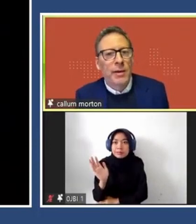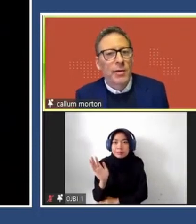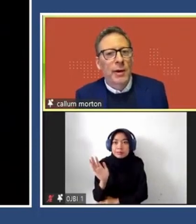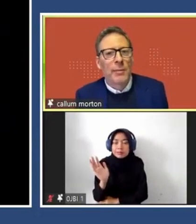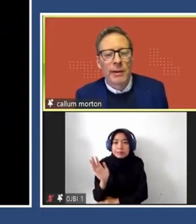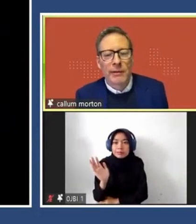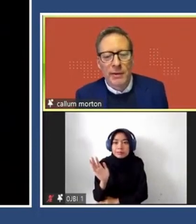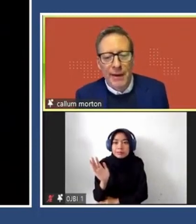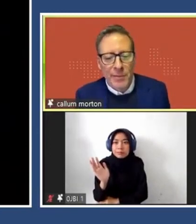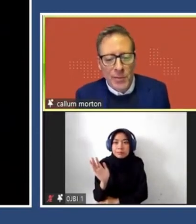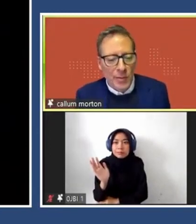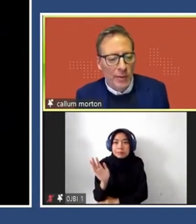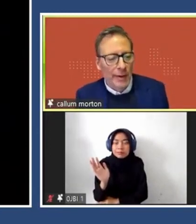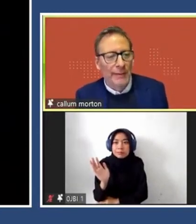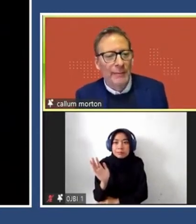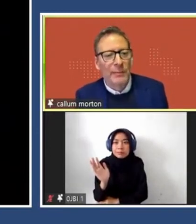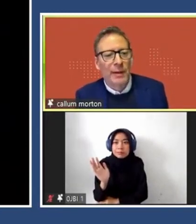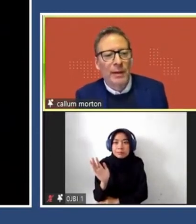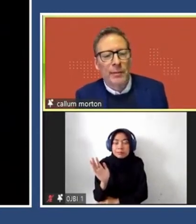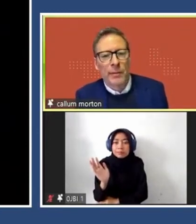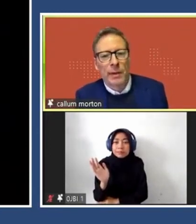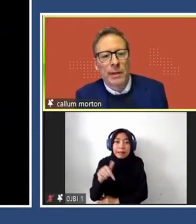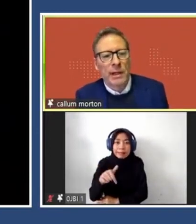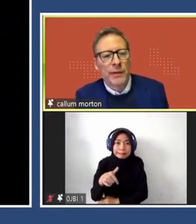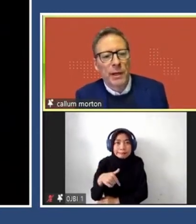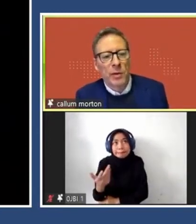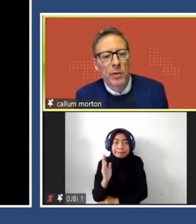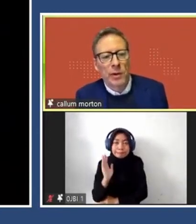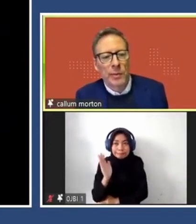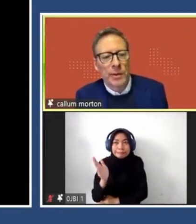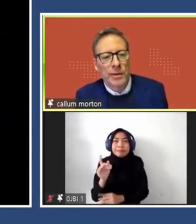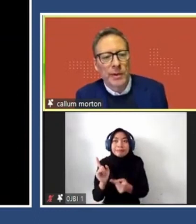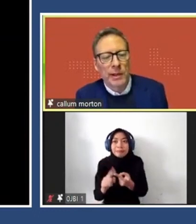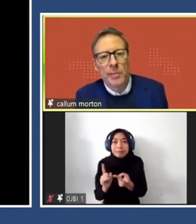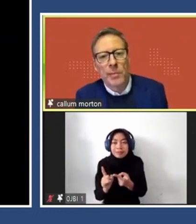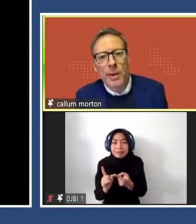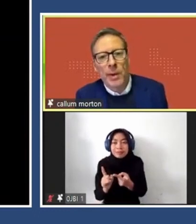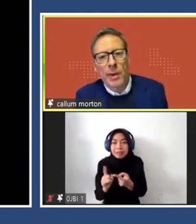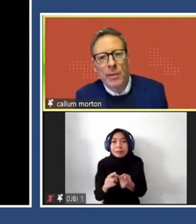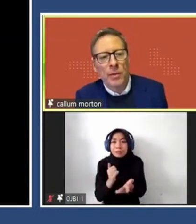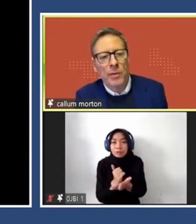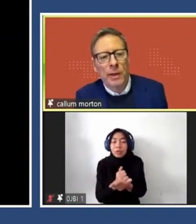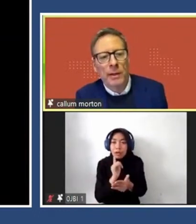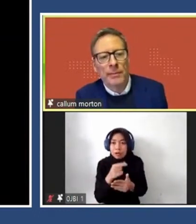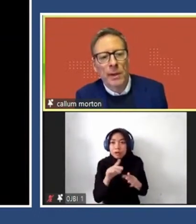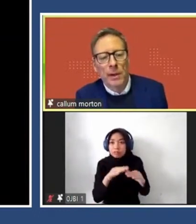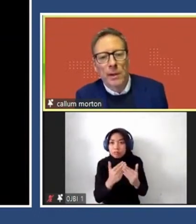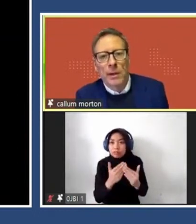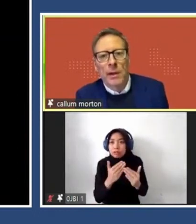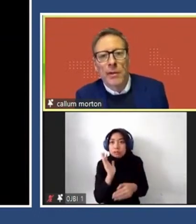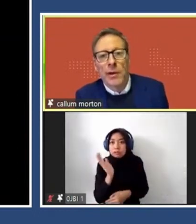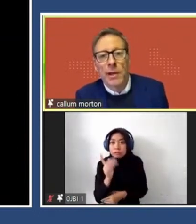Better keynotes than I'm delivering today, I'm sure. But in the left hand corner, top is Nicholas Baum, who,